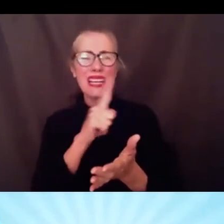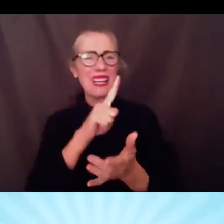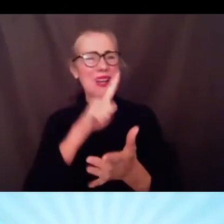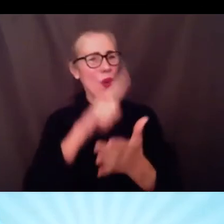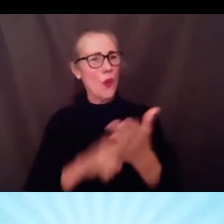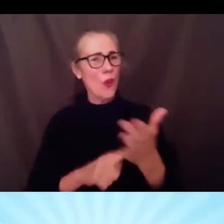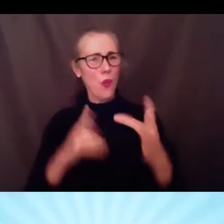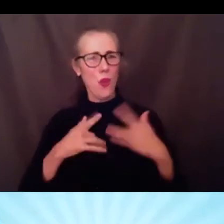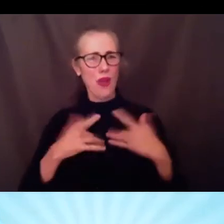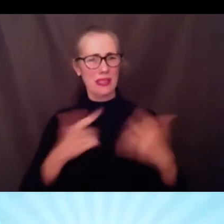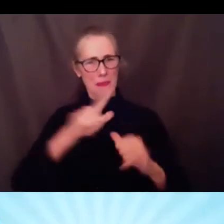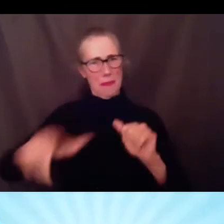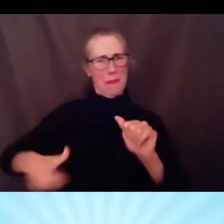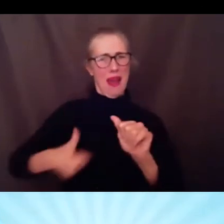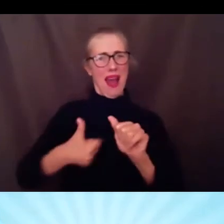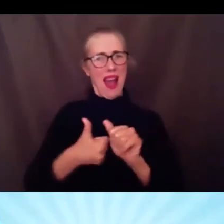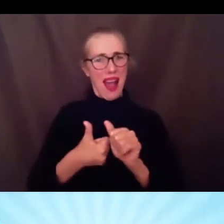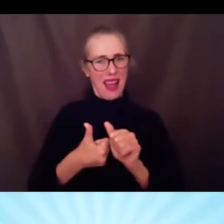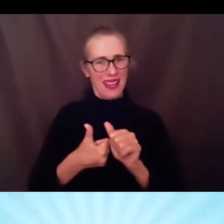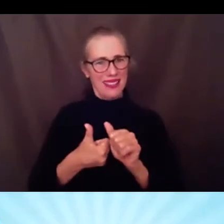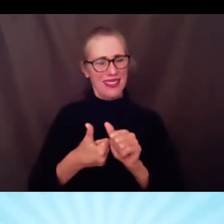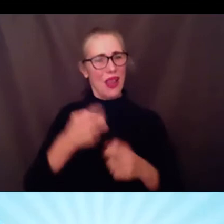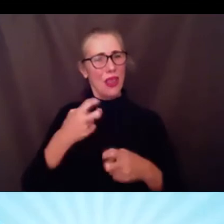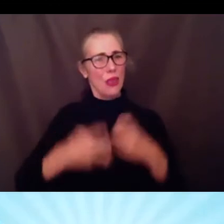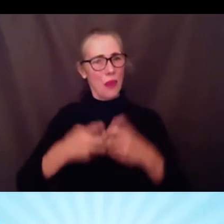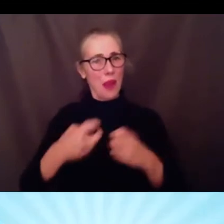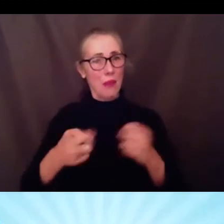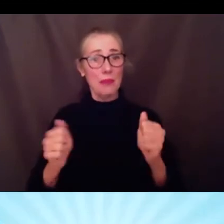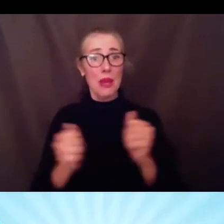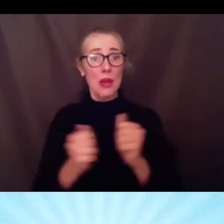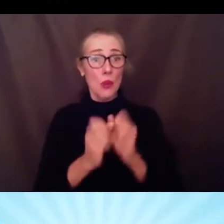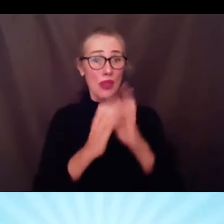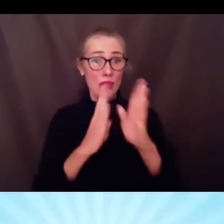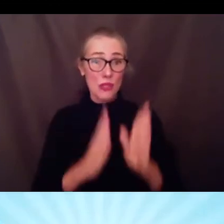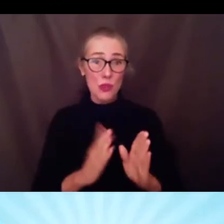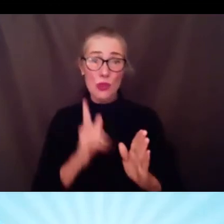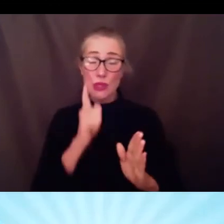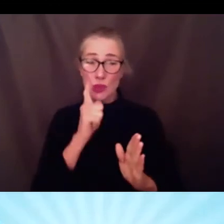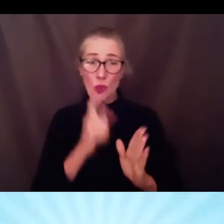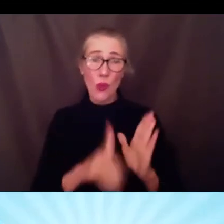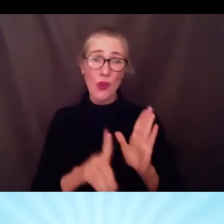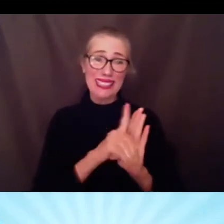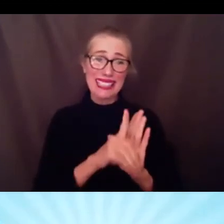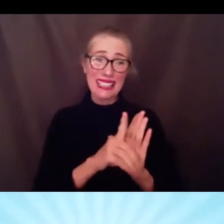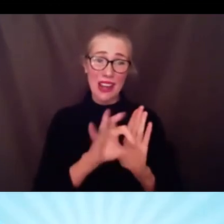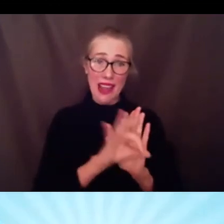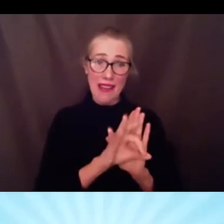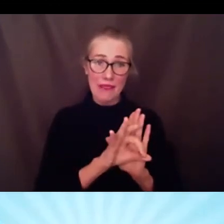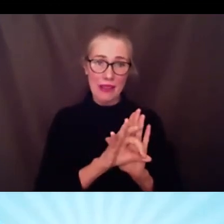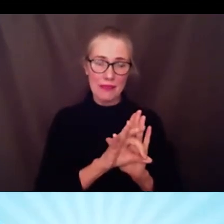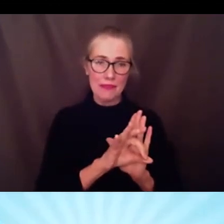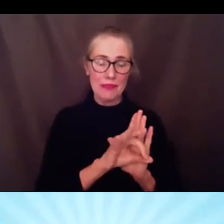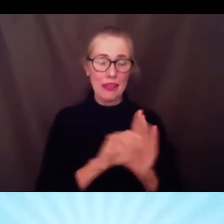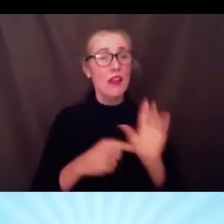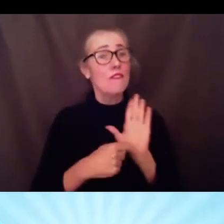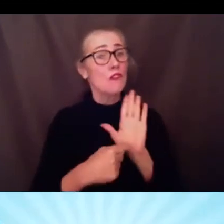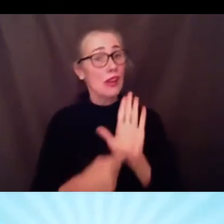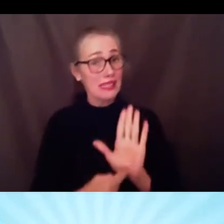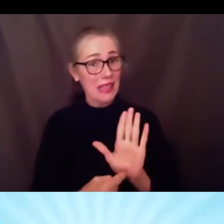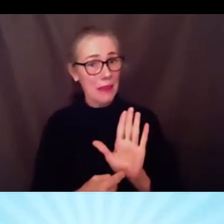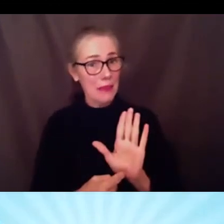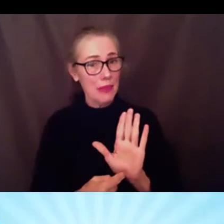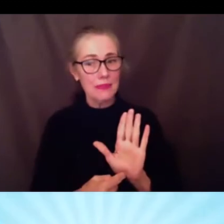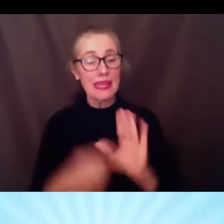situation i really appreciate what miss tilton said in regards to what support